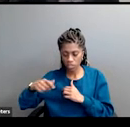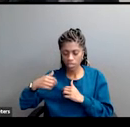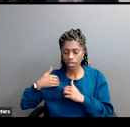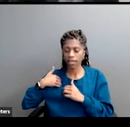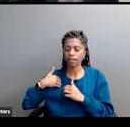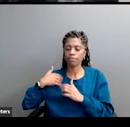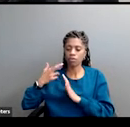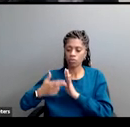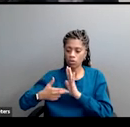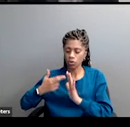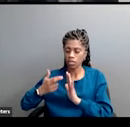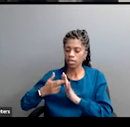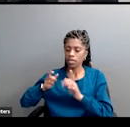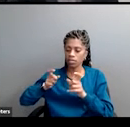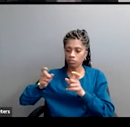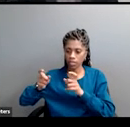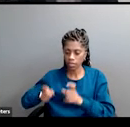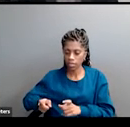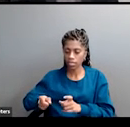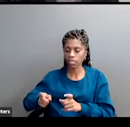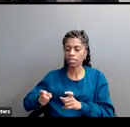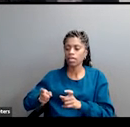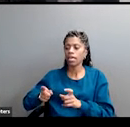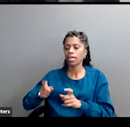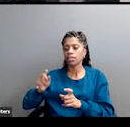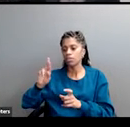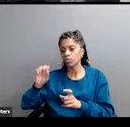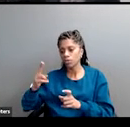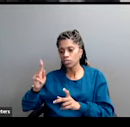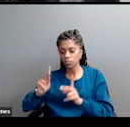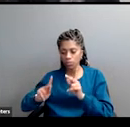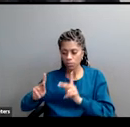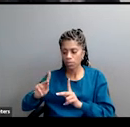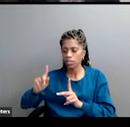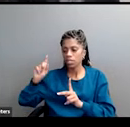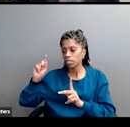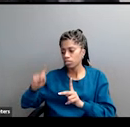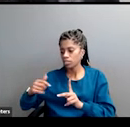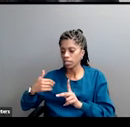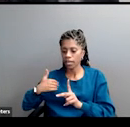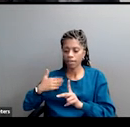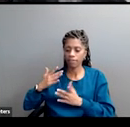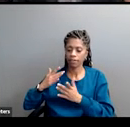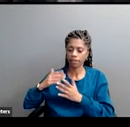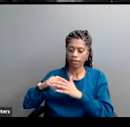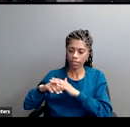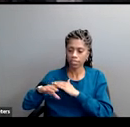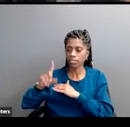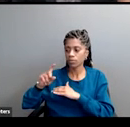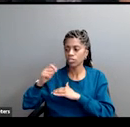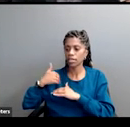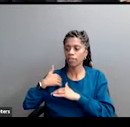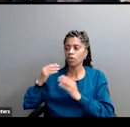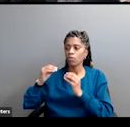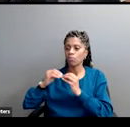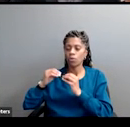rich are rich mainly because of circumstances and that there should be routes of upward mobility created for all of us. And